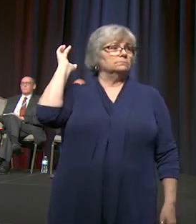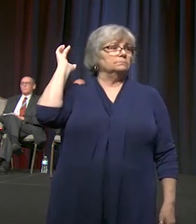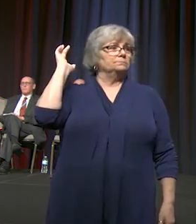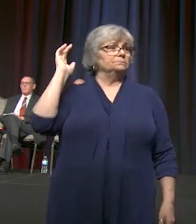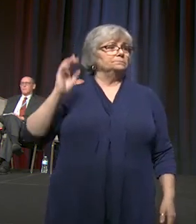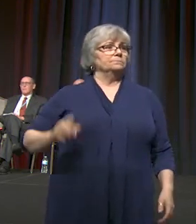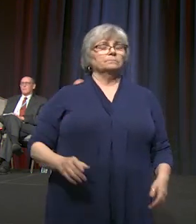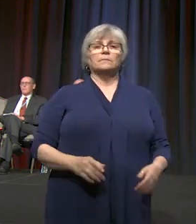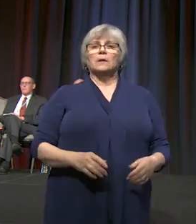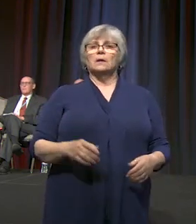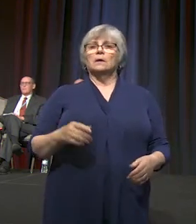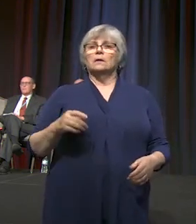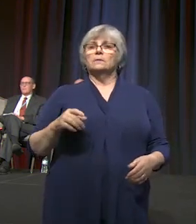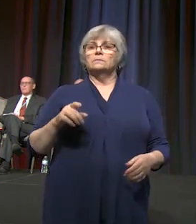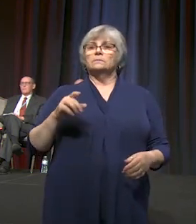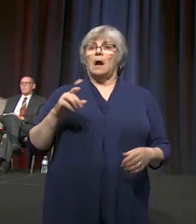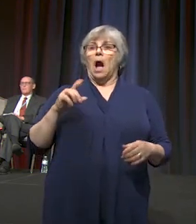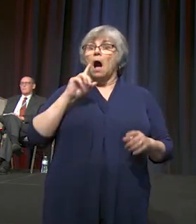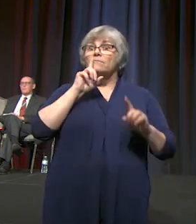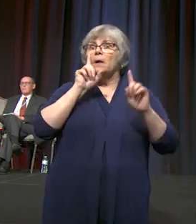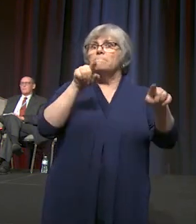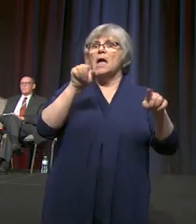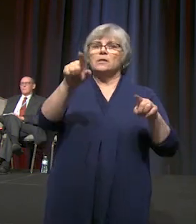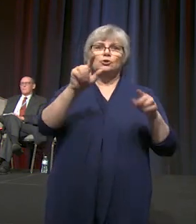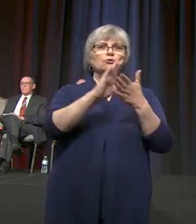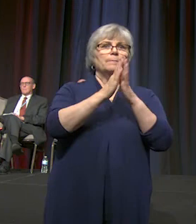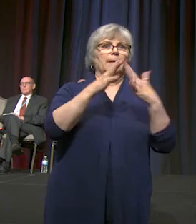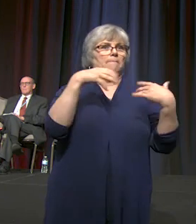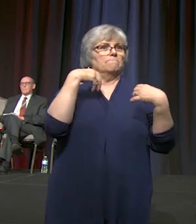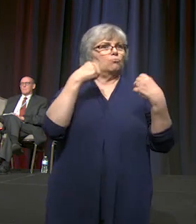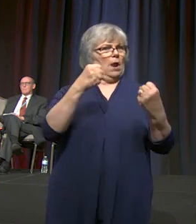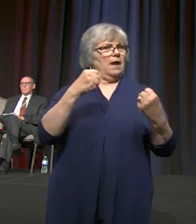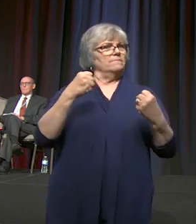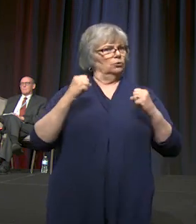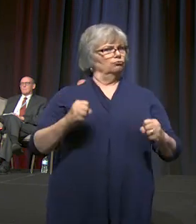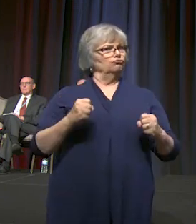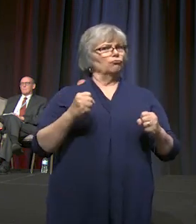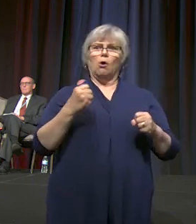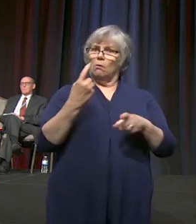I have commanded you to be brave and strong, haven't I?